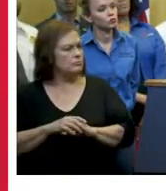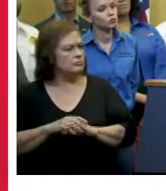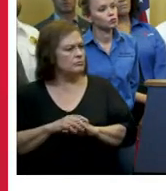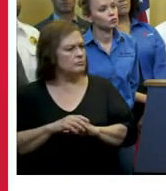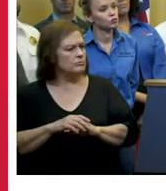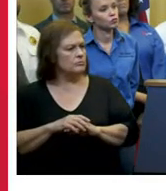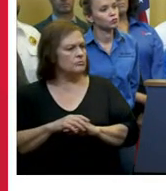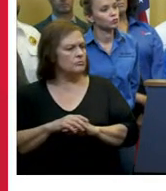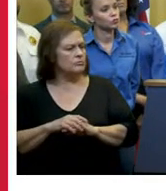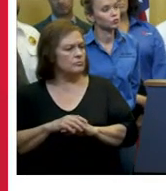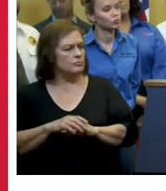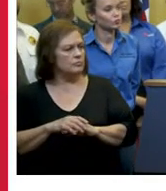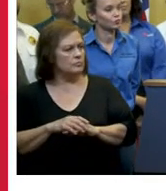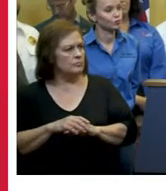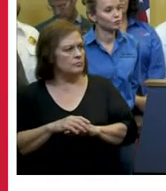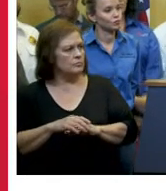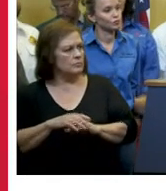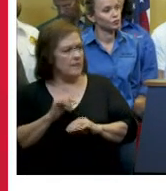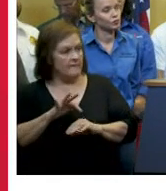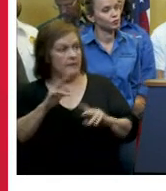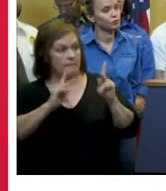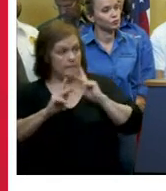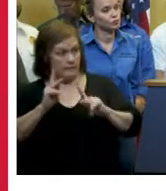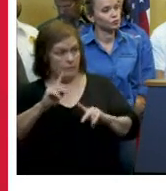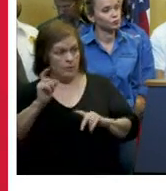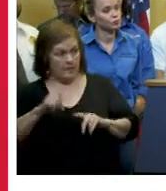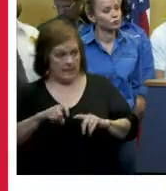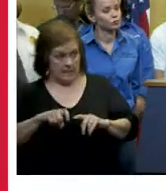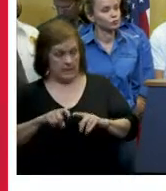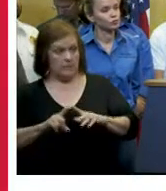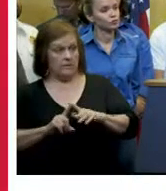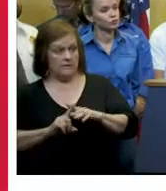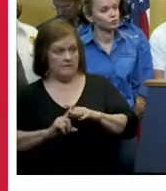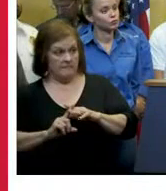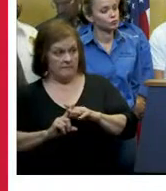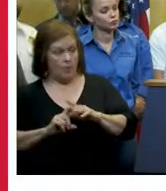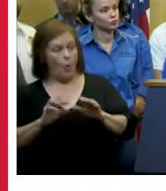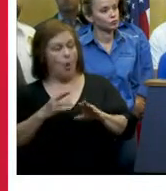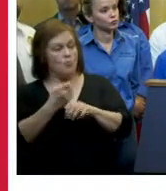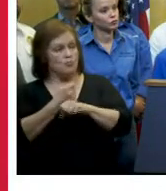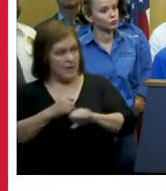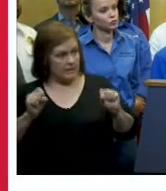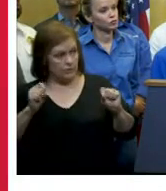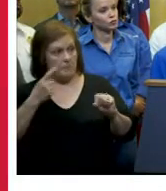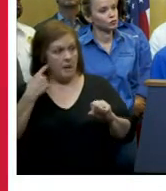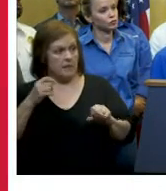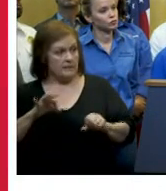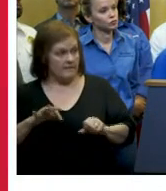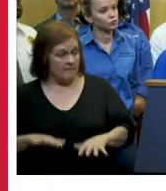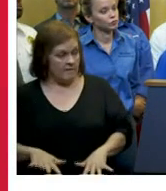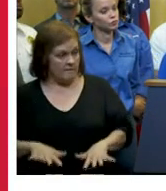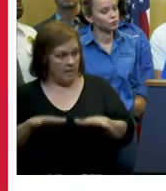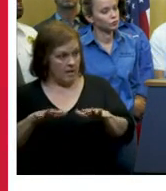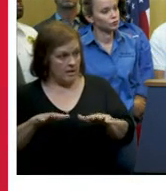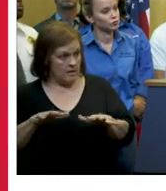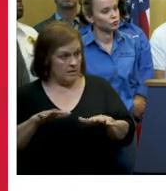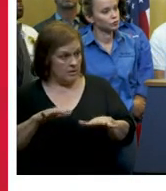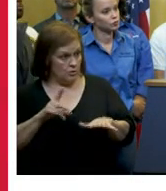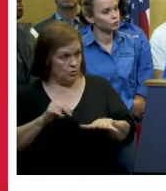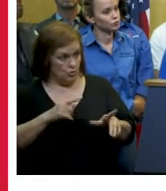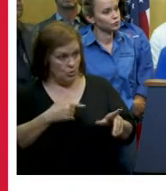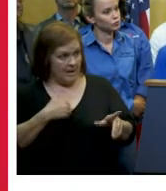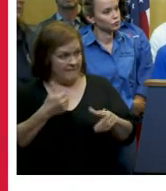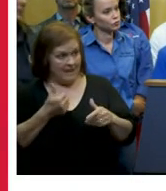so in case people need to be evacuated because of rescued because of flooding are there any designated